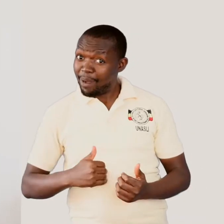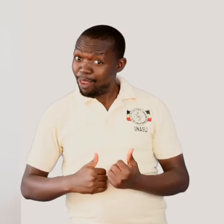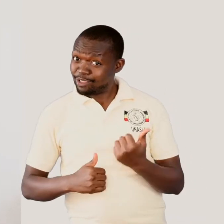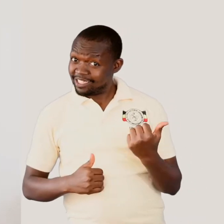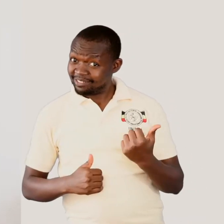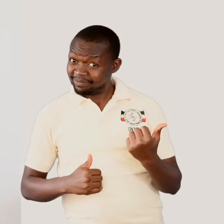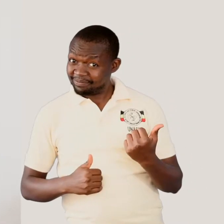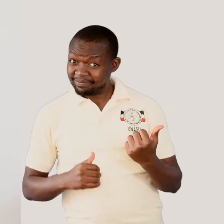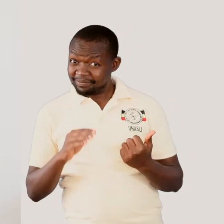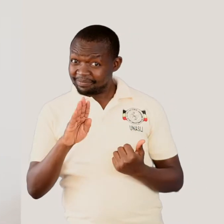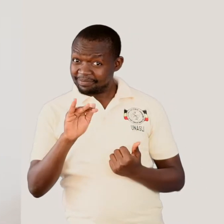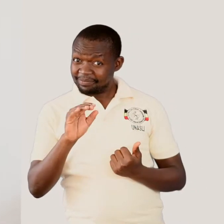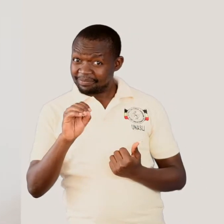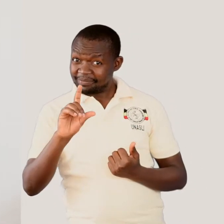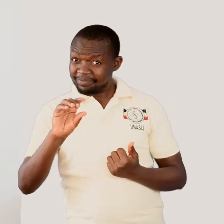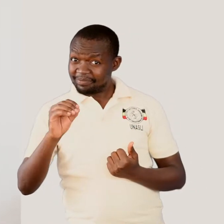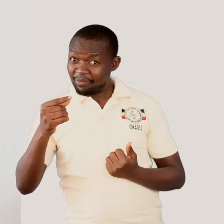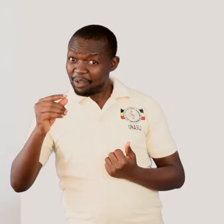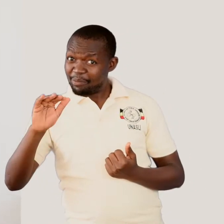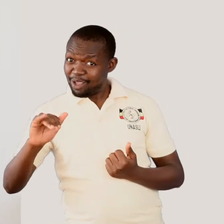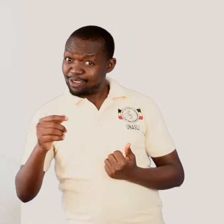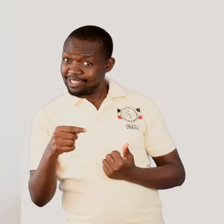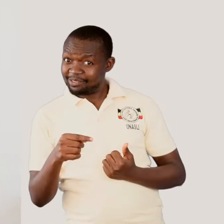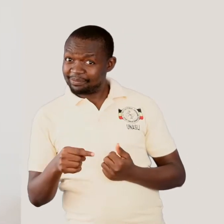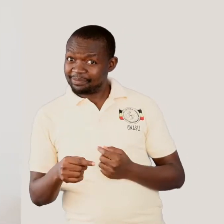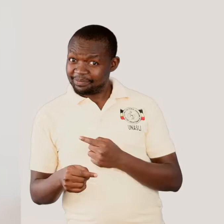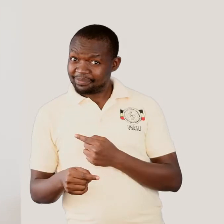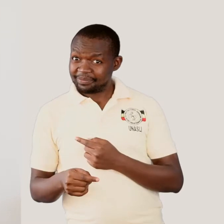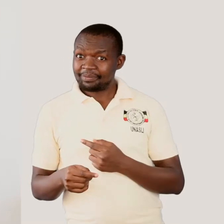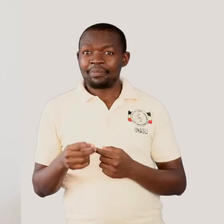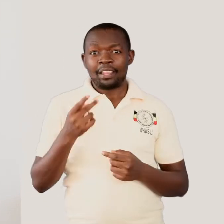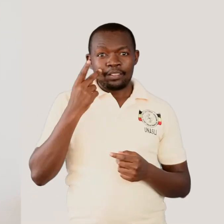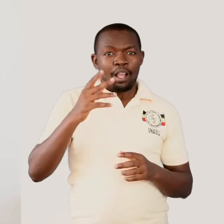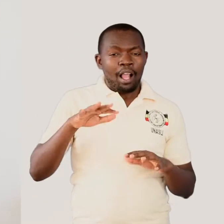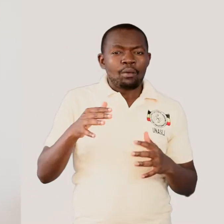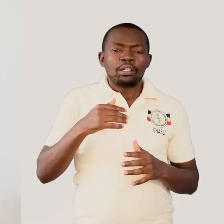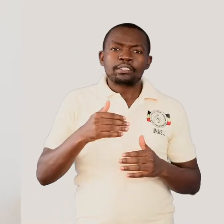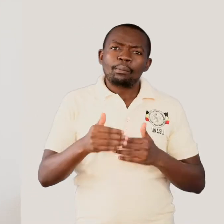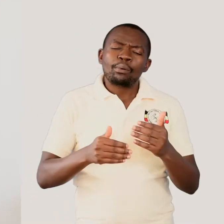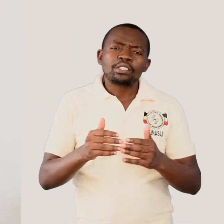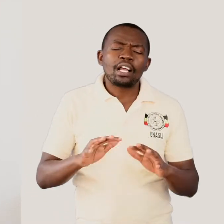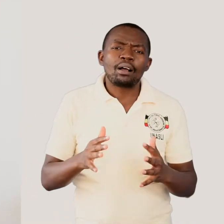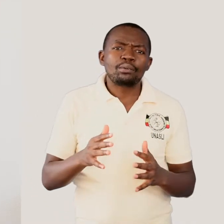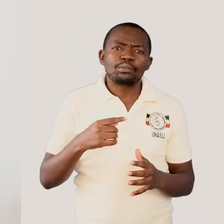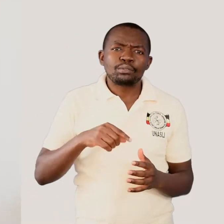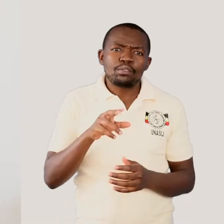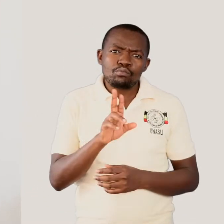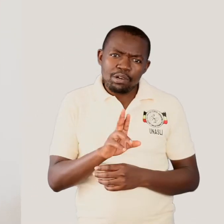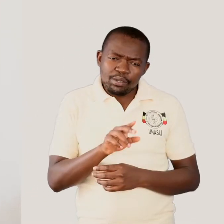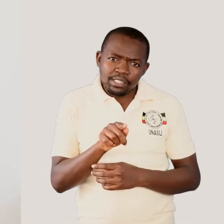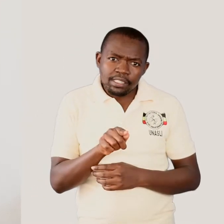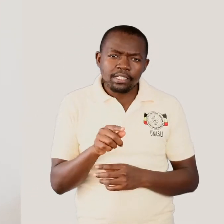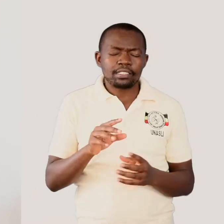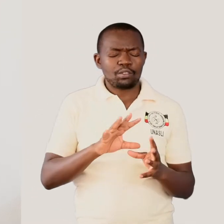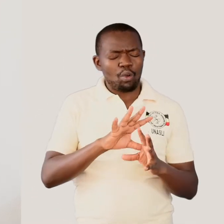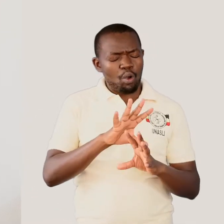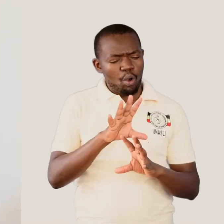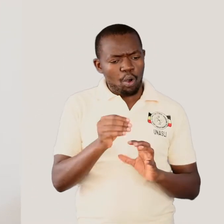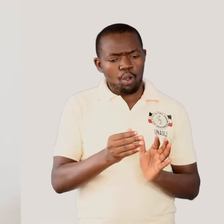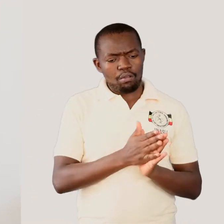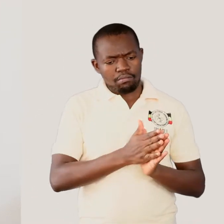So, the processes by which all the products that we use are made are all chemical